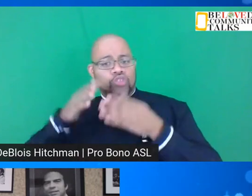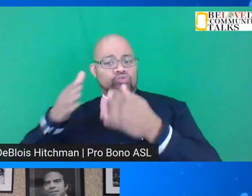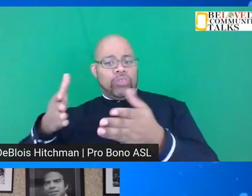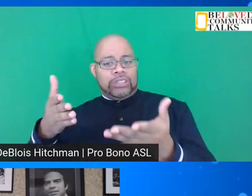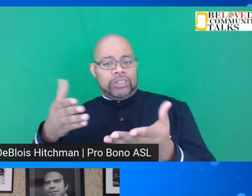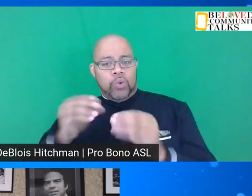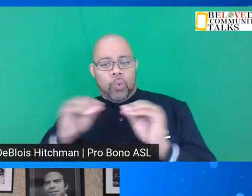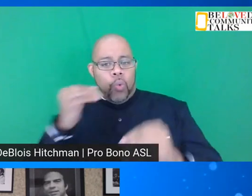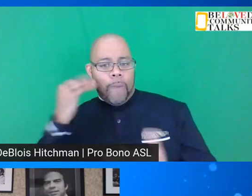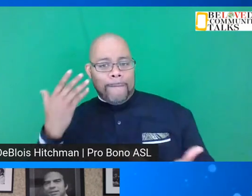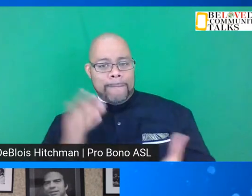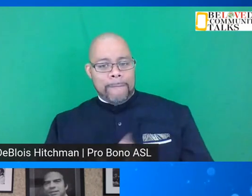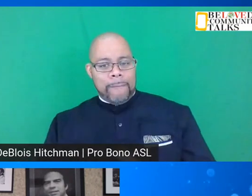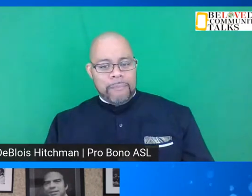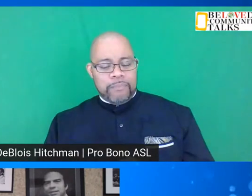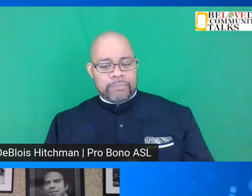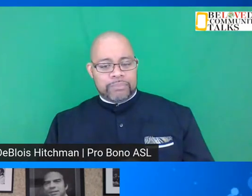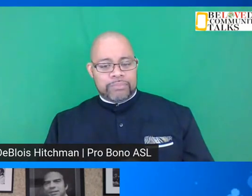homeless